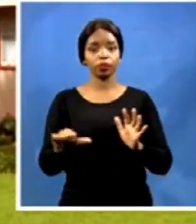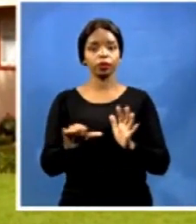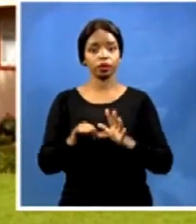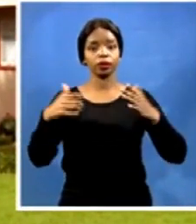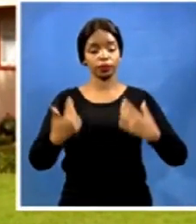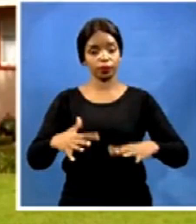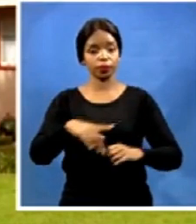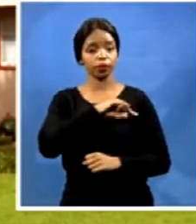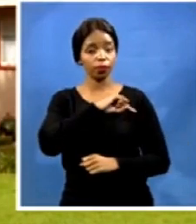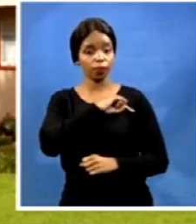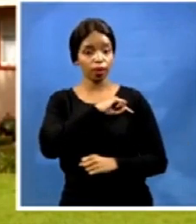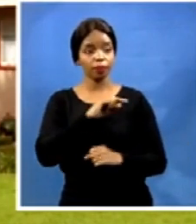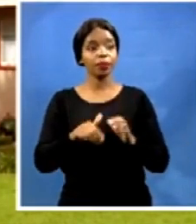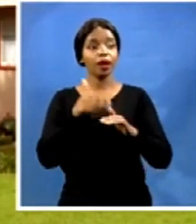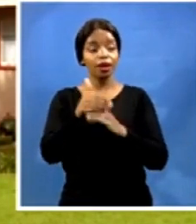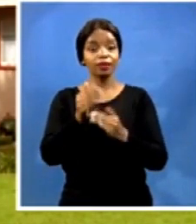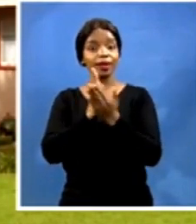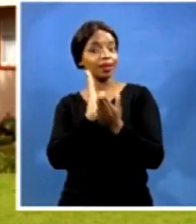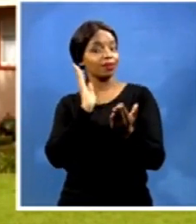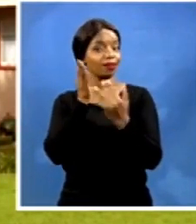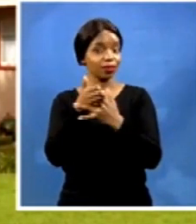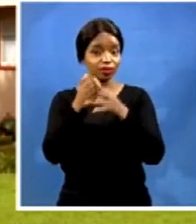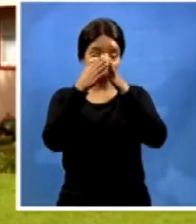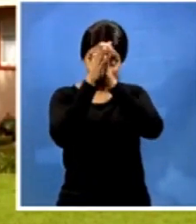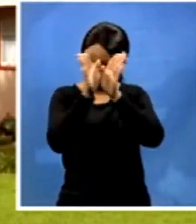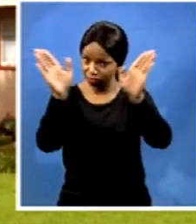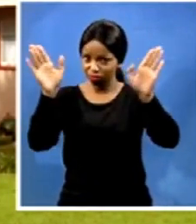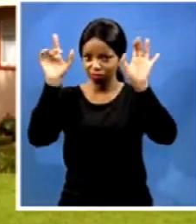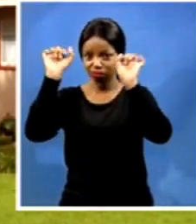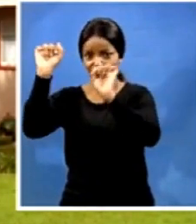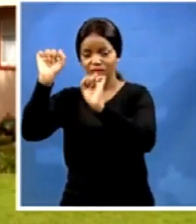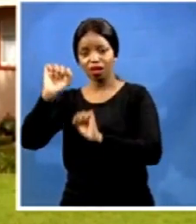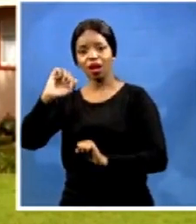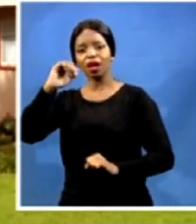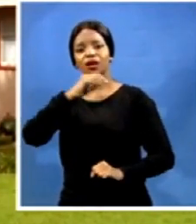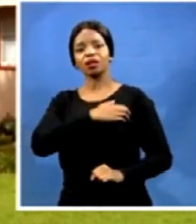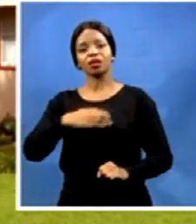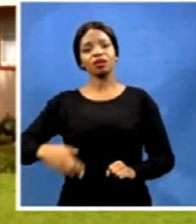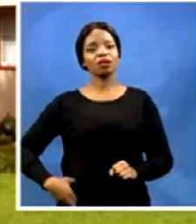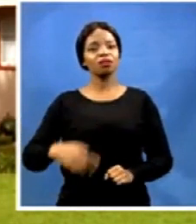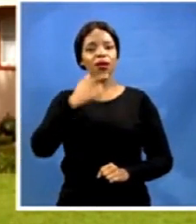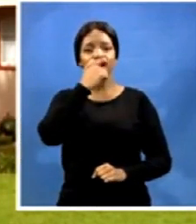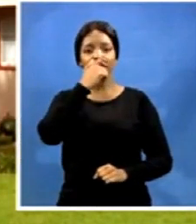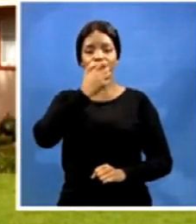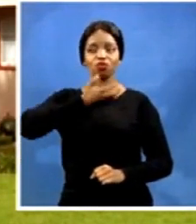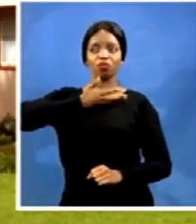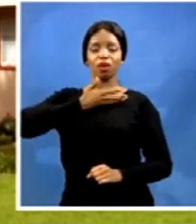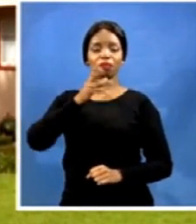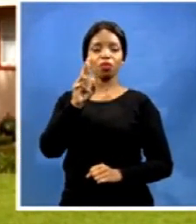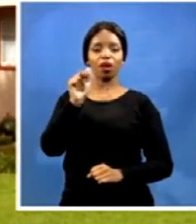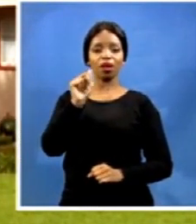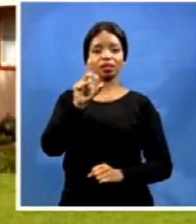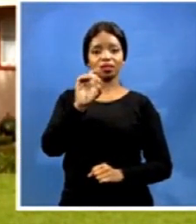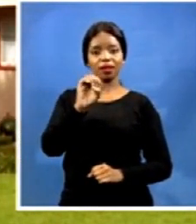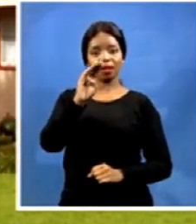envoy of President Ramaphosa and Dade Rade, we have been working with the